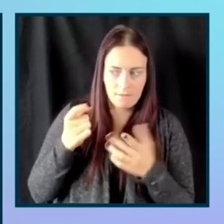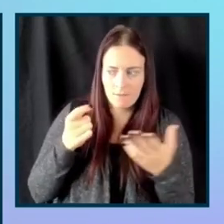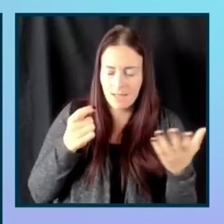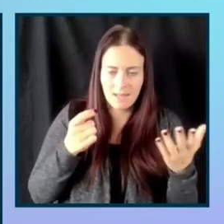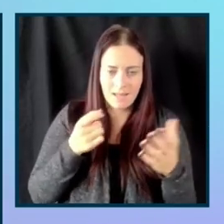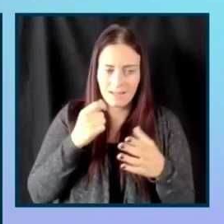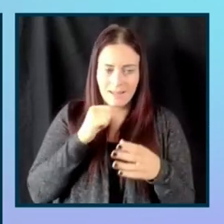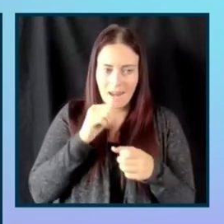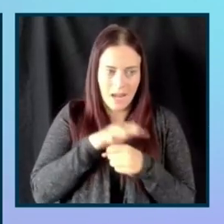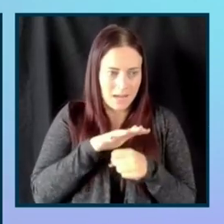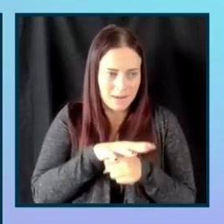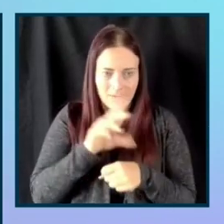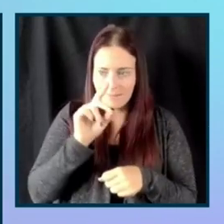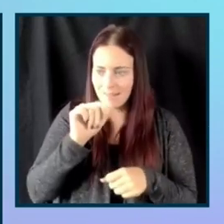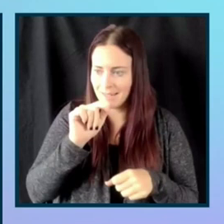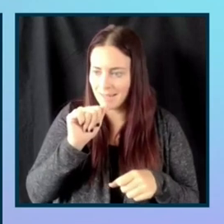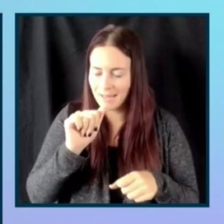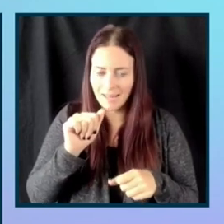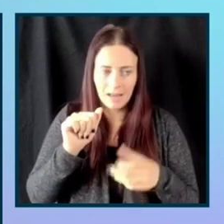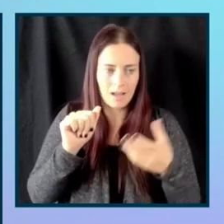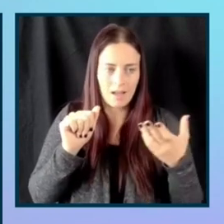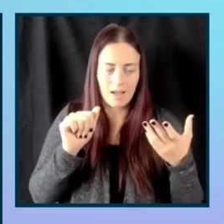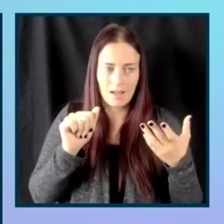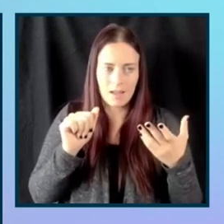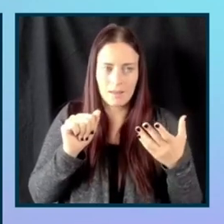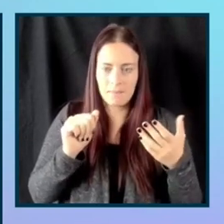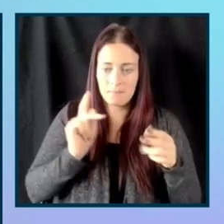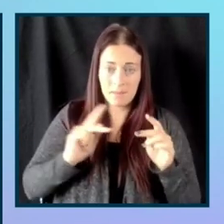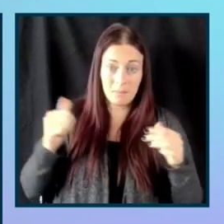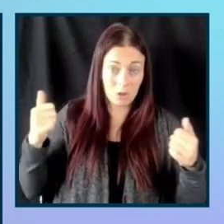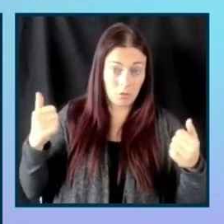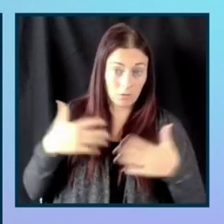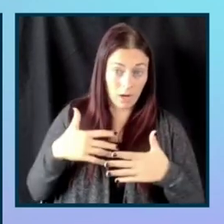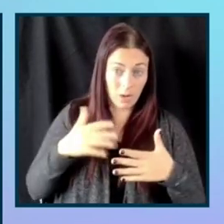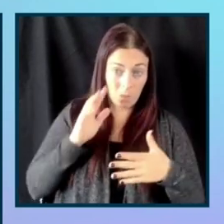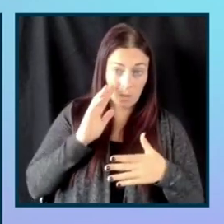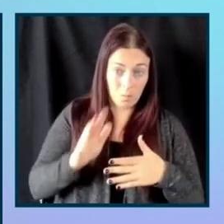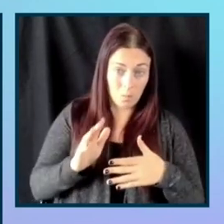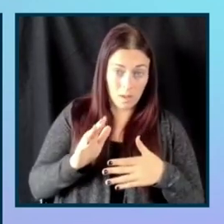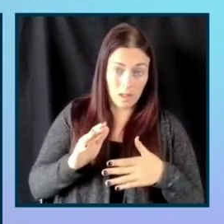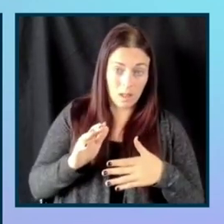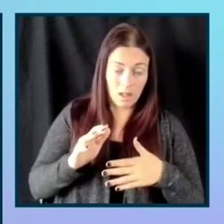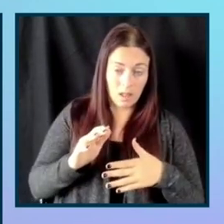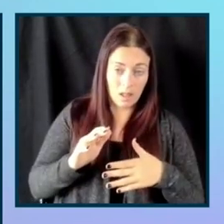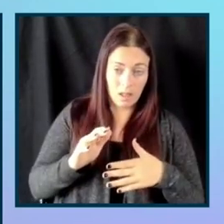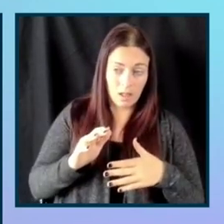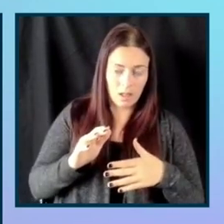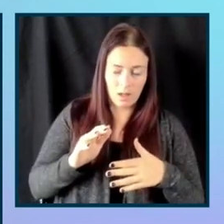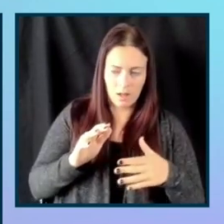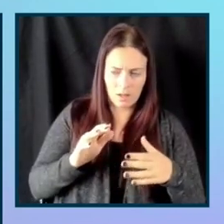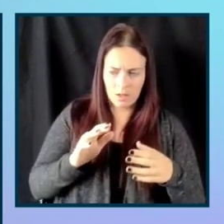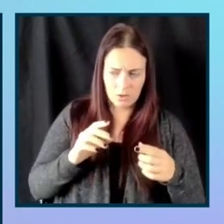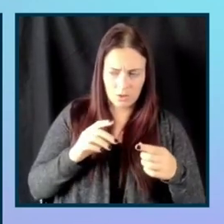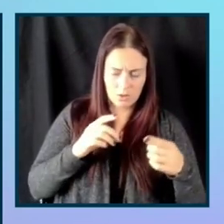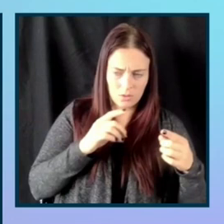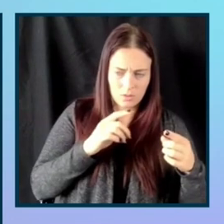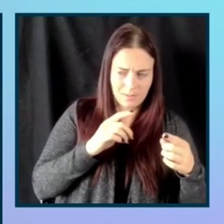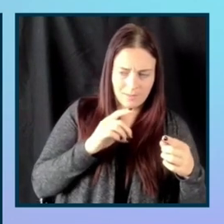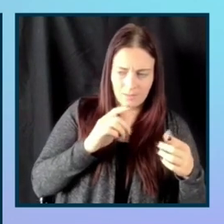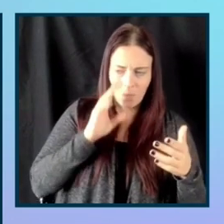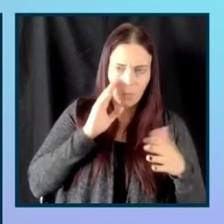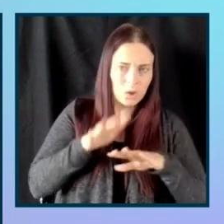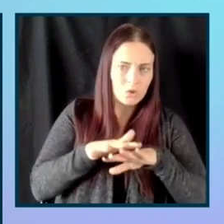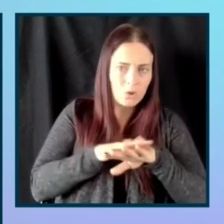Is that, you know, they're just afraid that we're going to, you know, assess doing accessibility improvements and all of this is going to be a blocker.